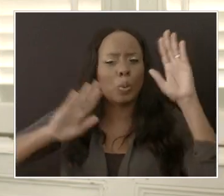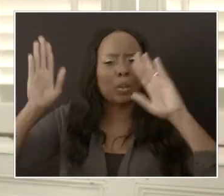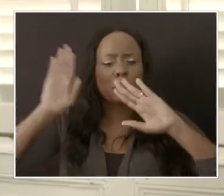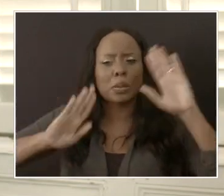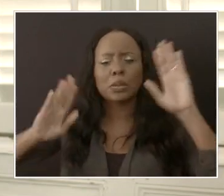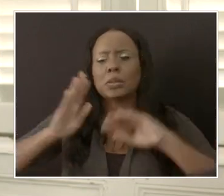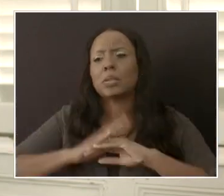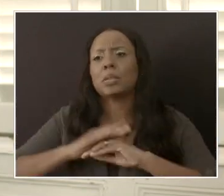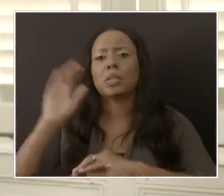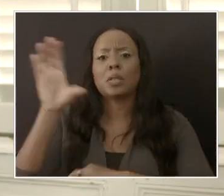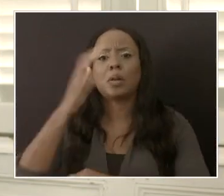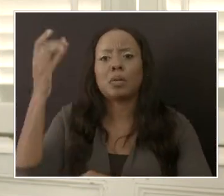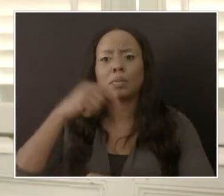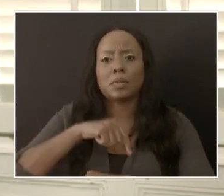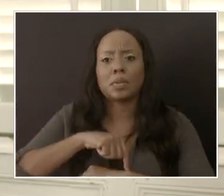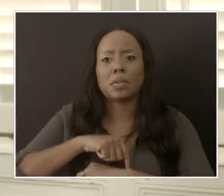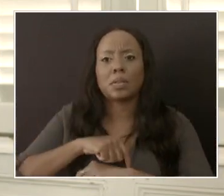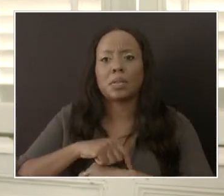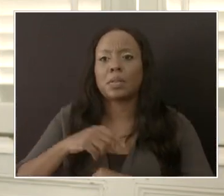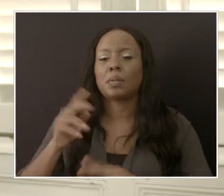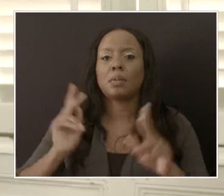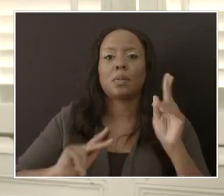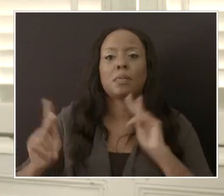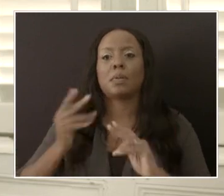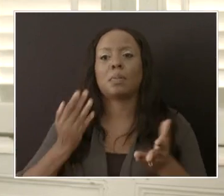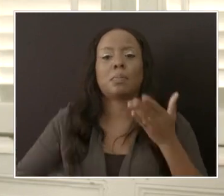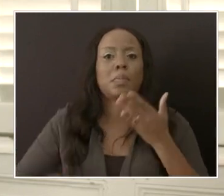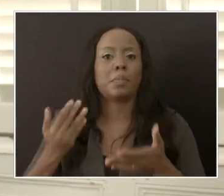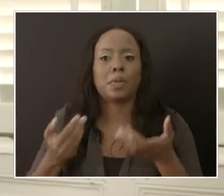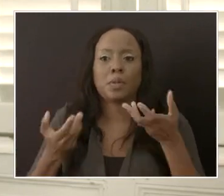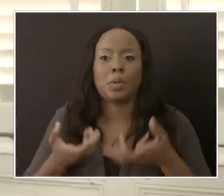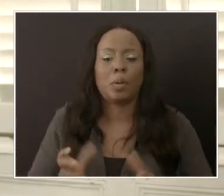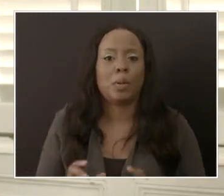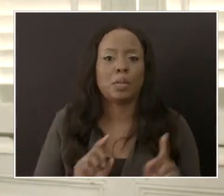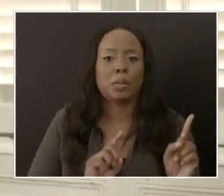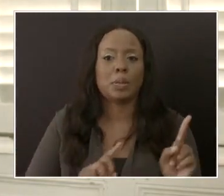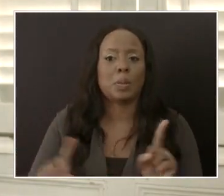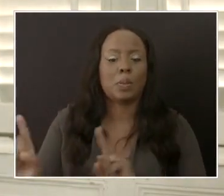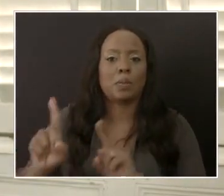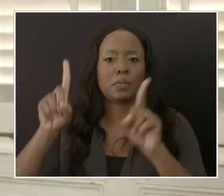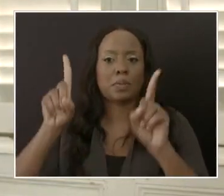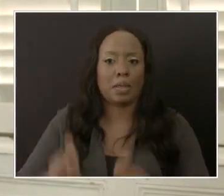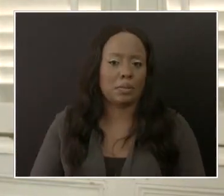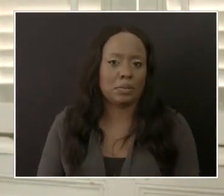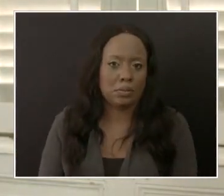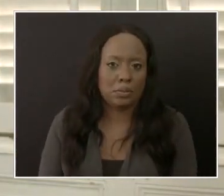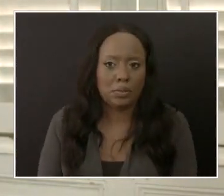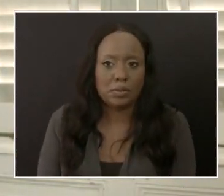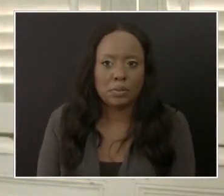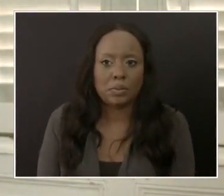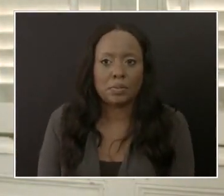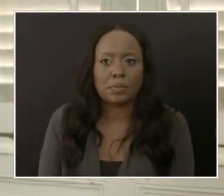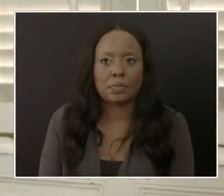may not want to come forward to get tested. Um, because they might not want to be in isolation